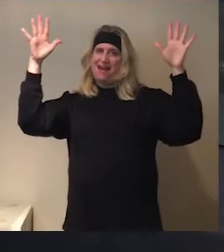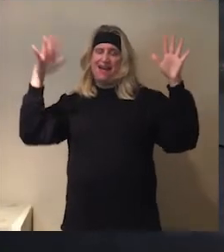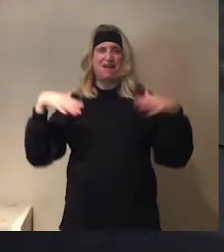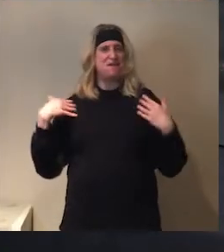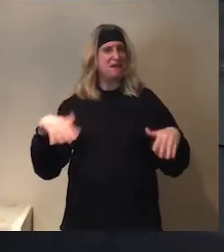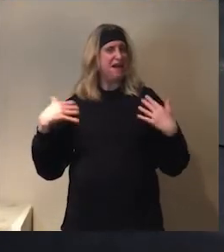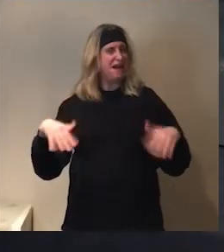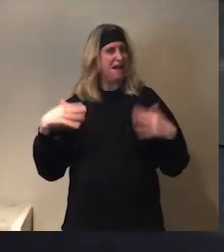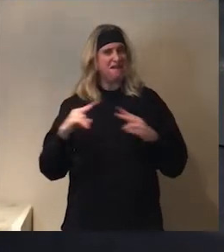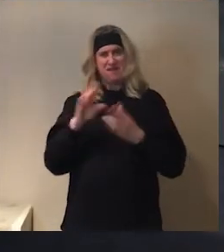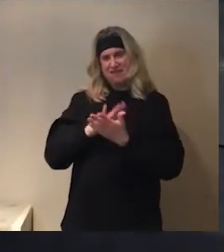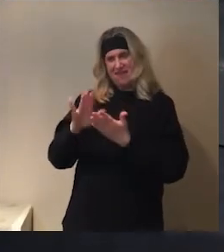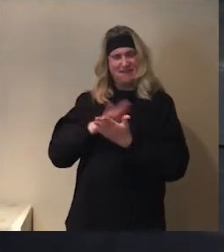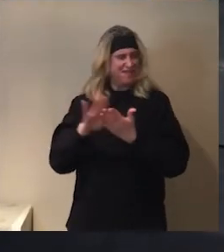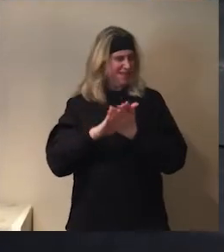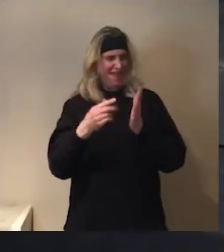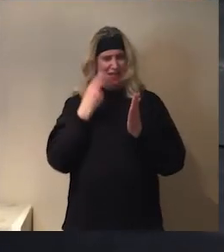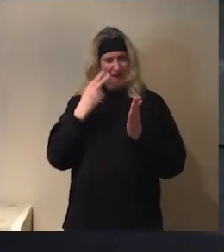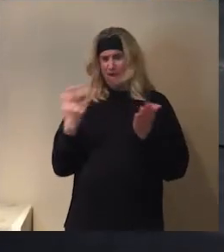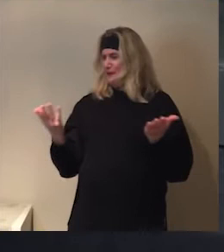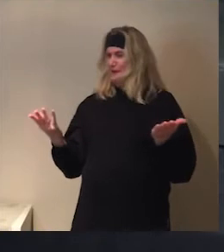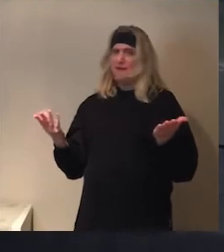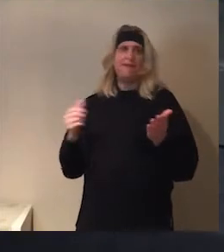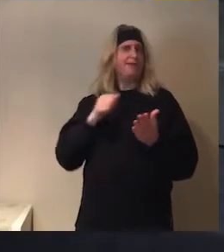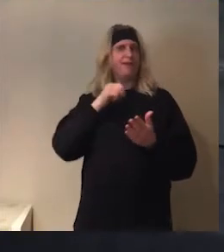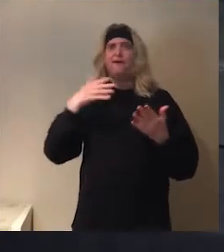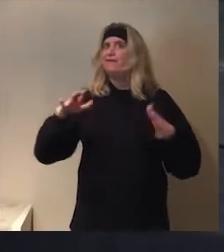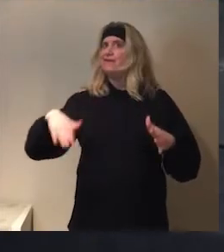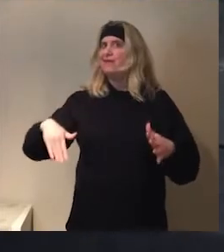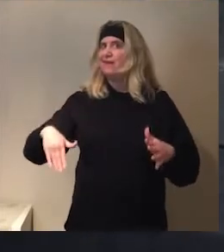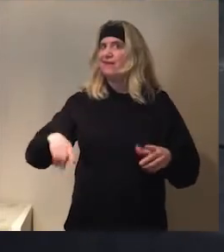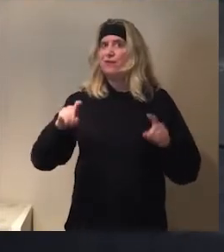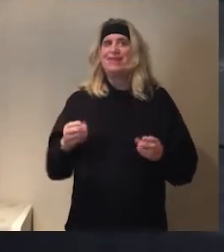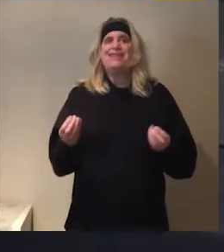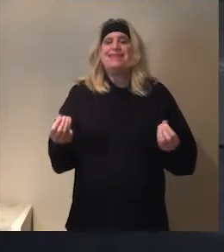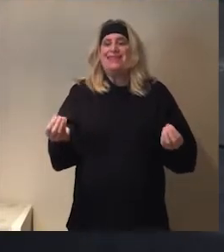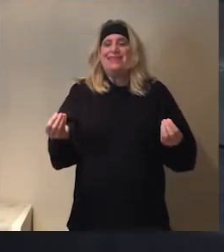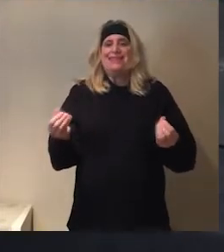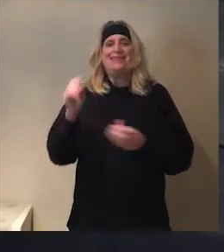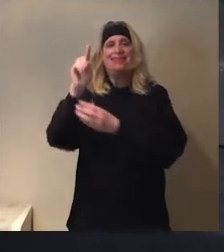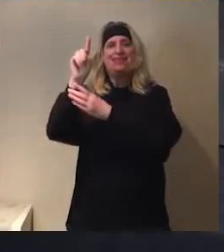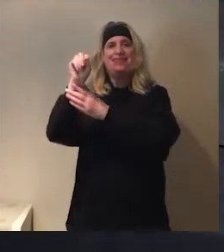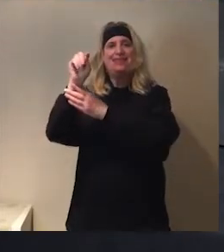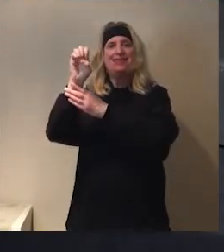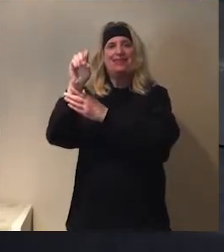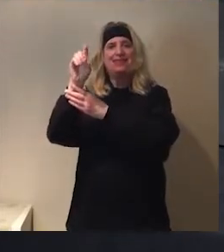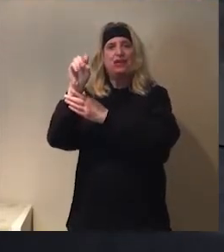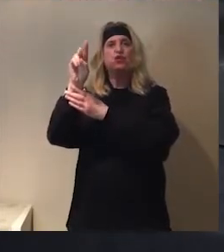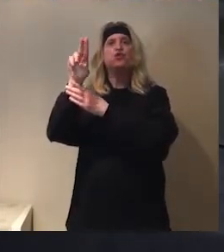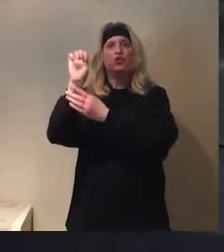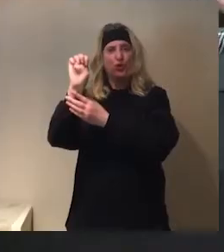wow. Look at this. Very nice. Look at this. But it's not finished. We need texture. And for the texture.